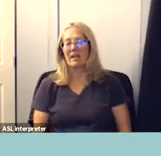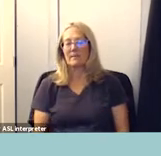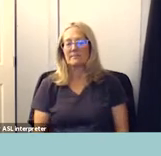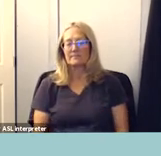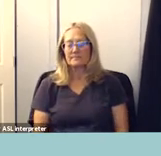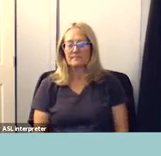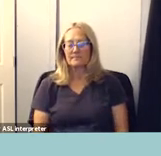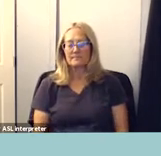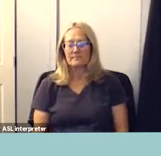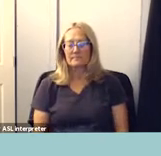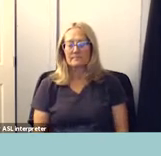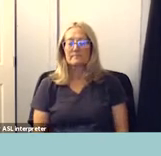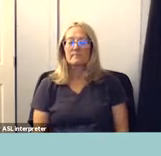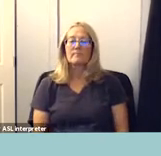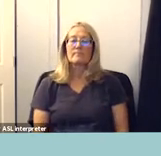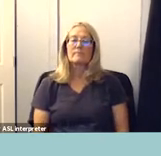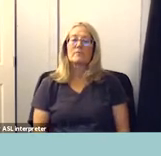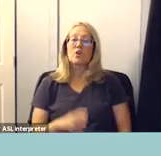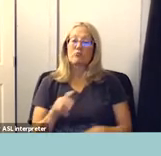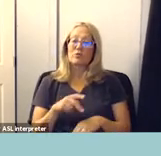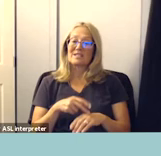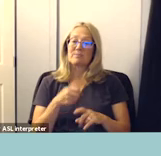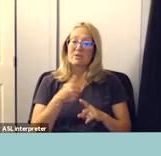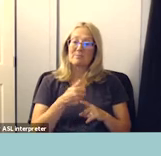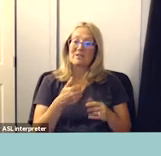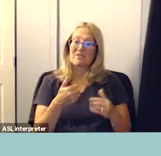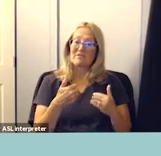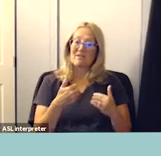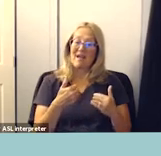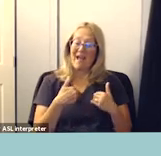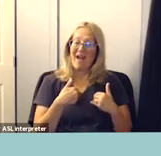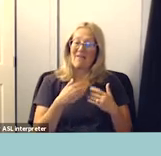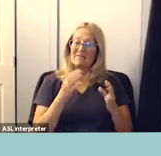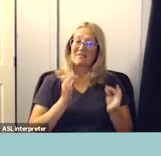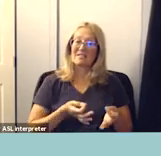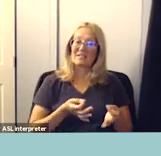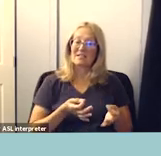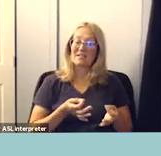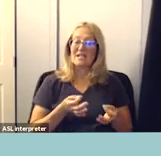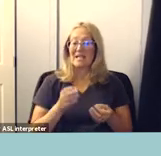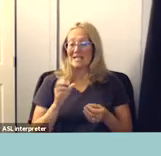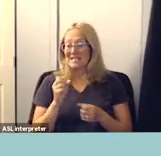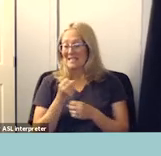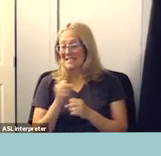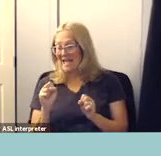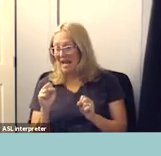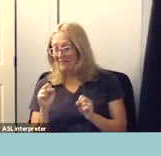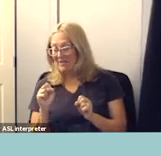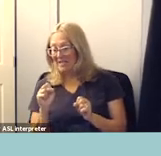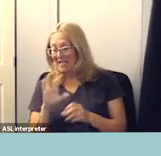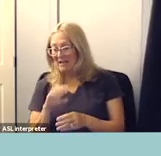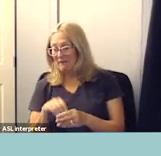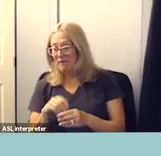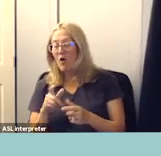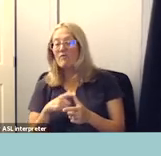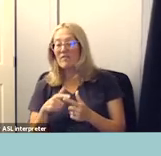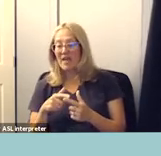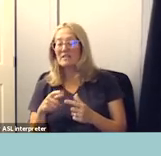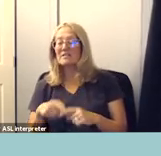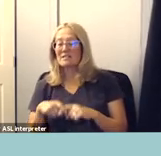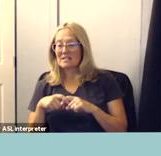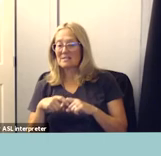again the principal has discretion and if the student is a safety concern suspension is allowed